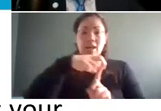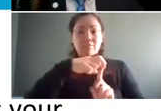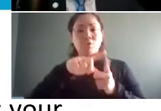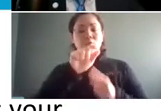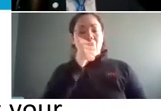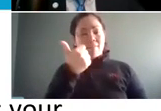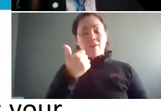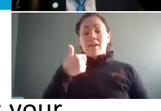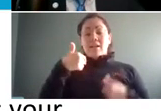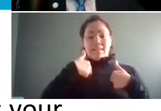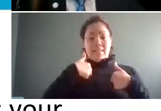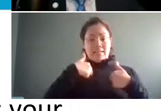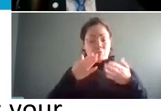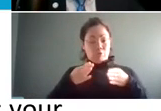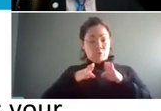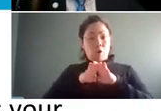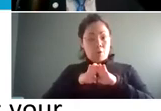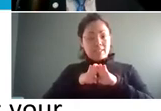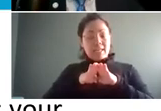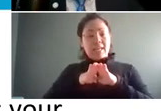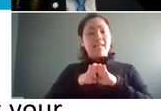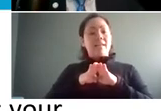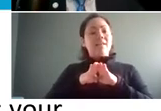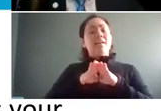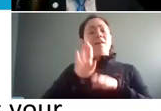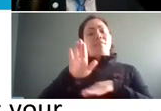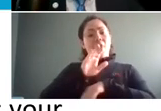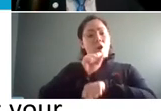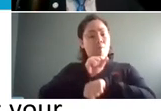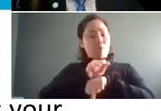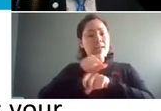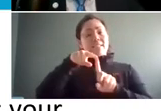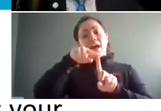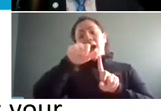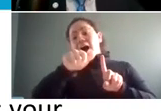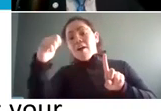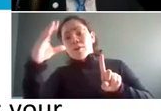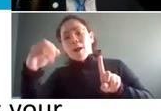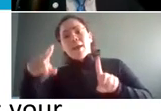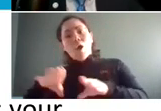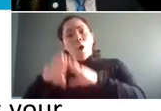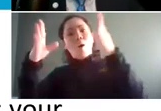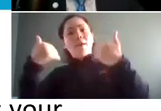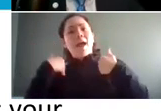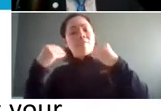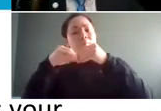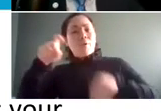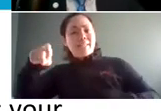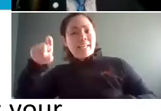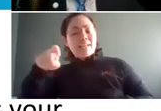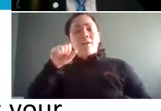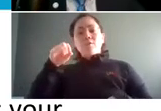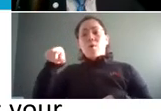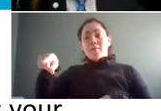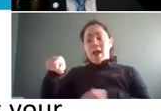one employer was shutting down or ramping down their employees and another one had more of an immediate need so as